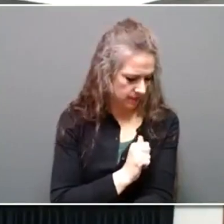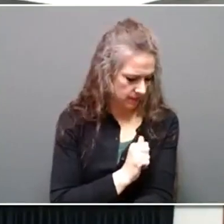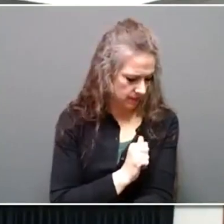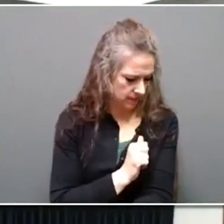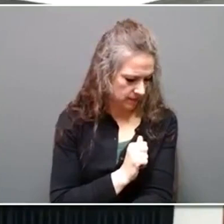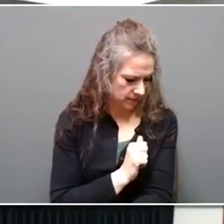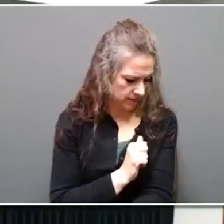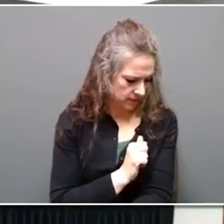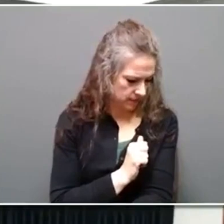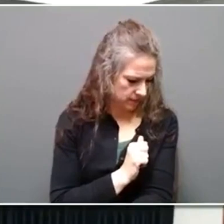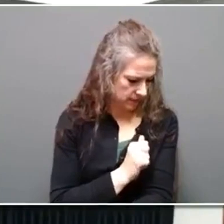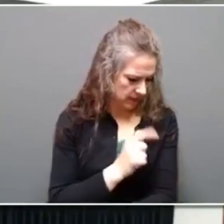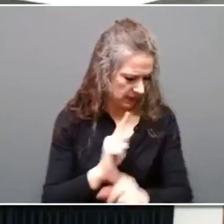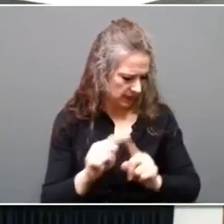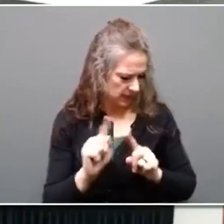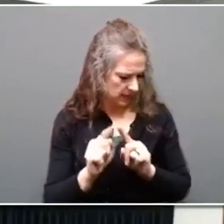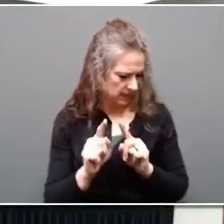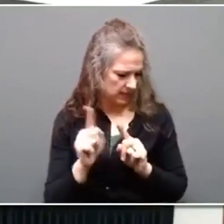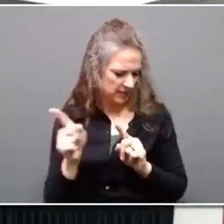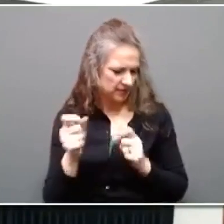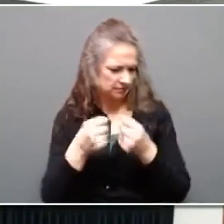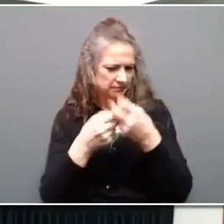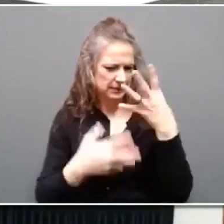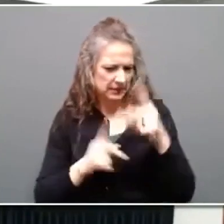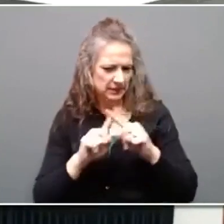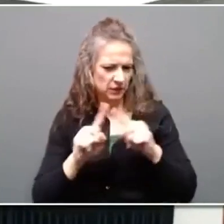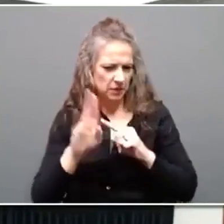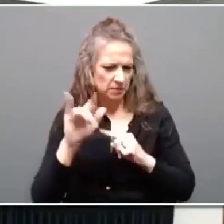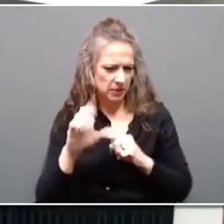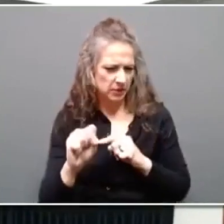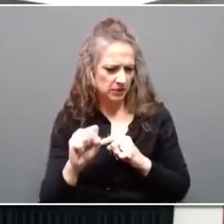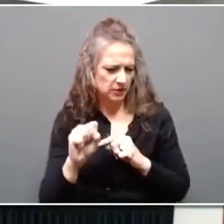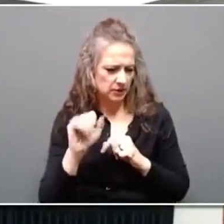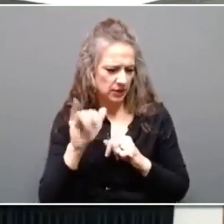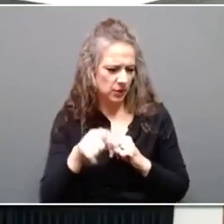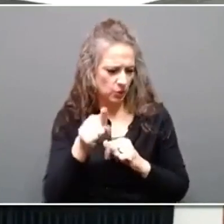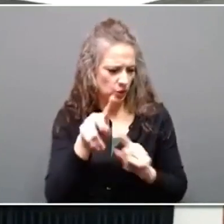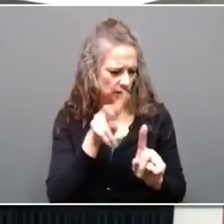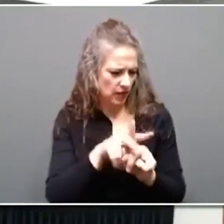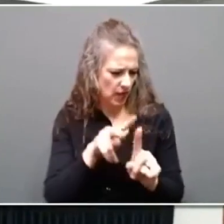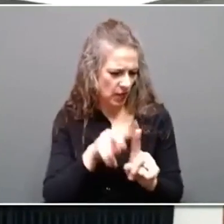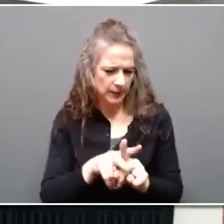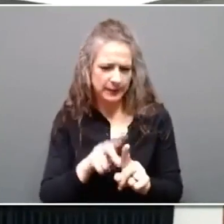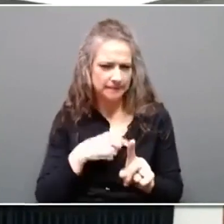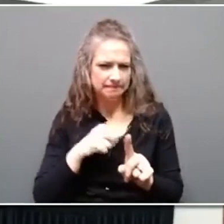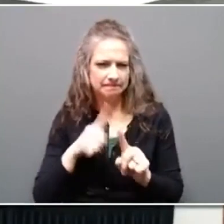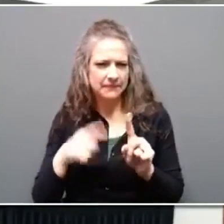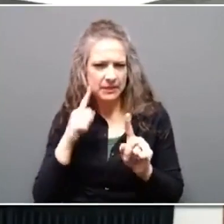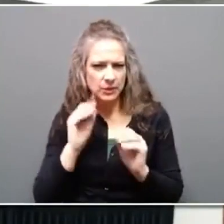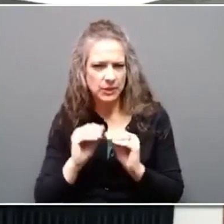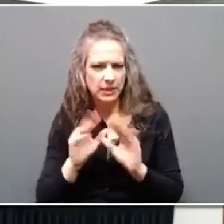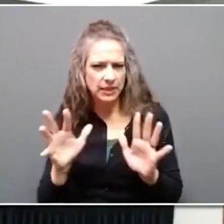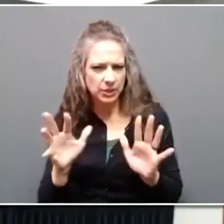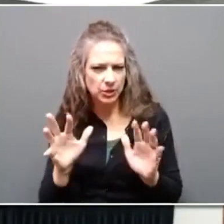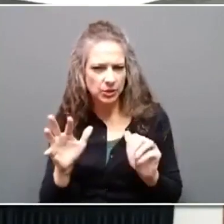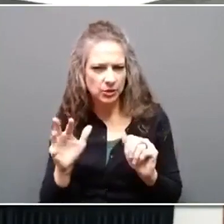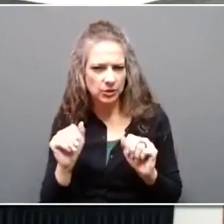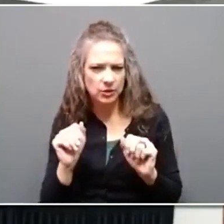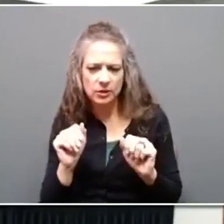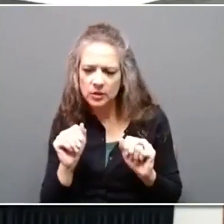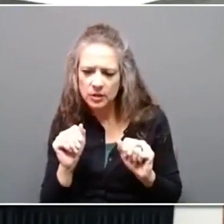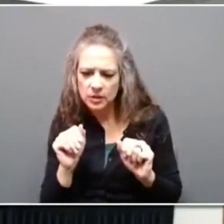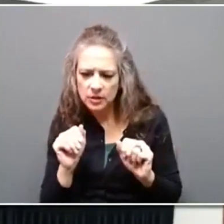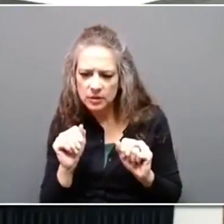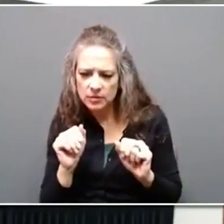House Bill 4, which would be a constitutional limit to allow people to simply call it self-incessions. What do you make